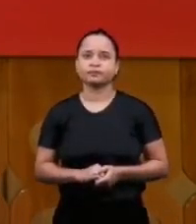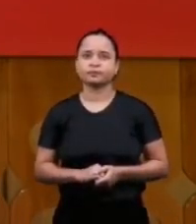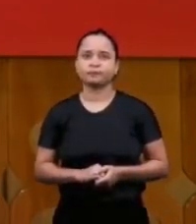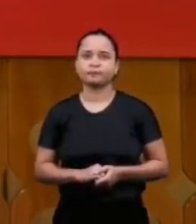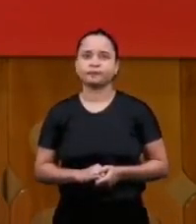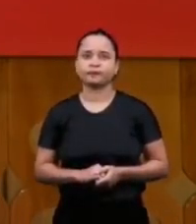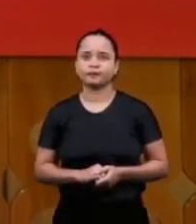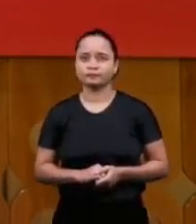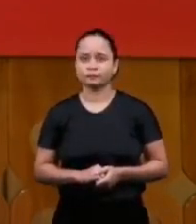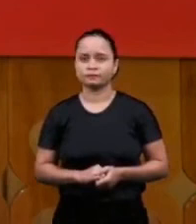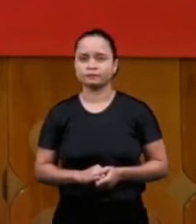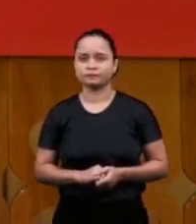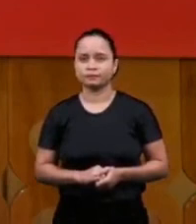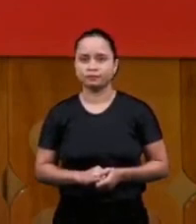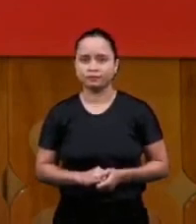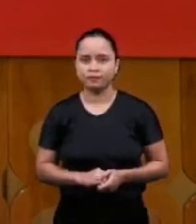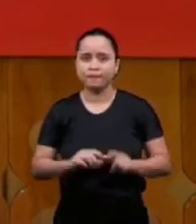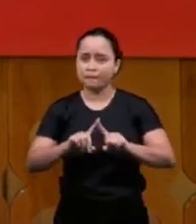one of the things